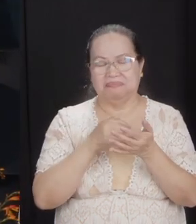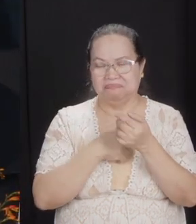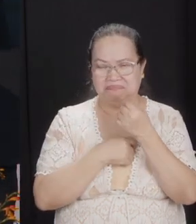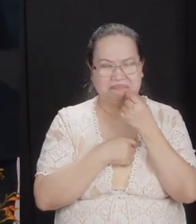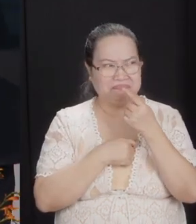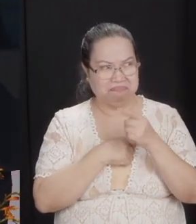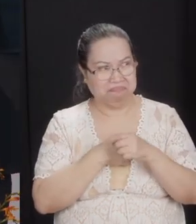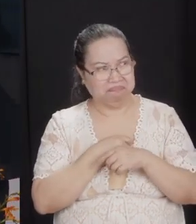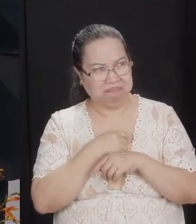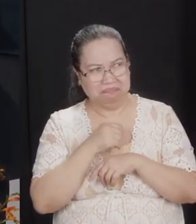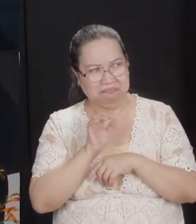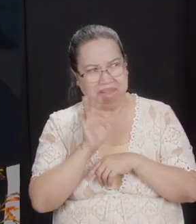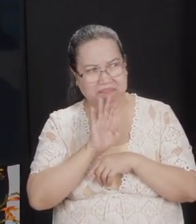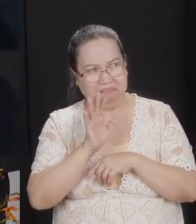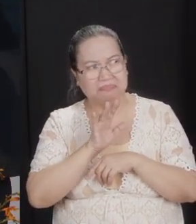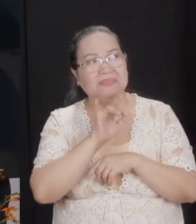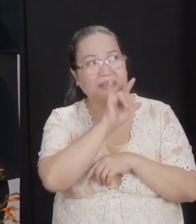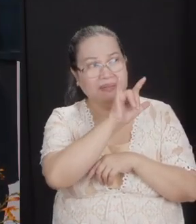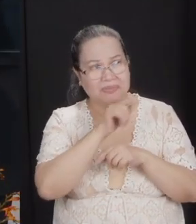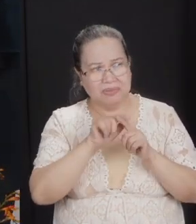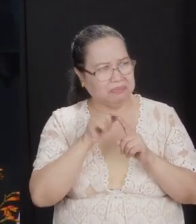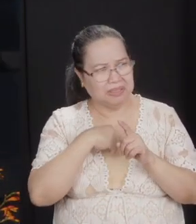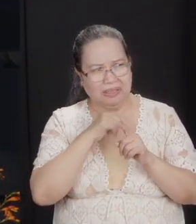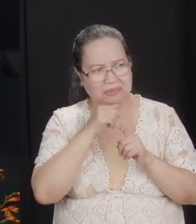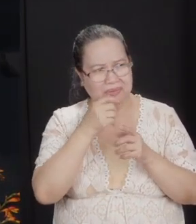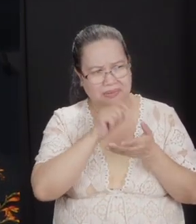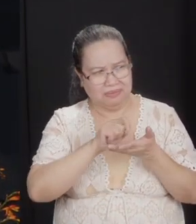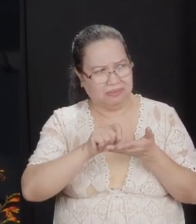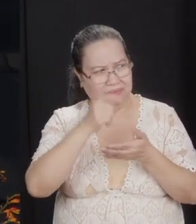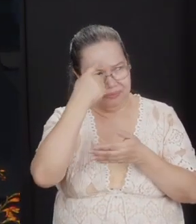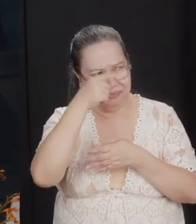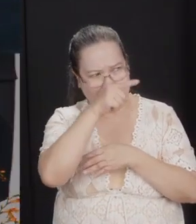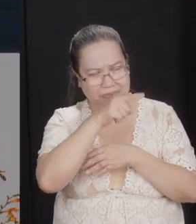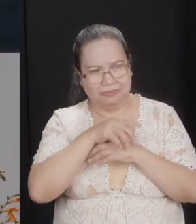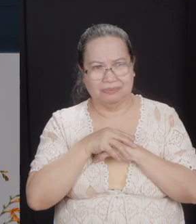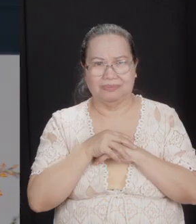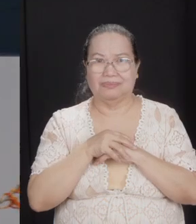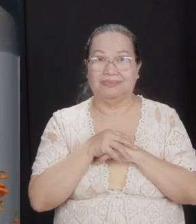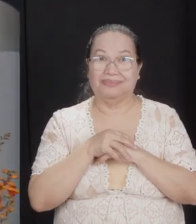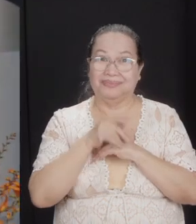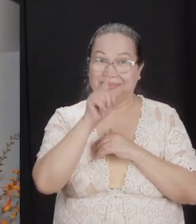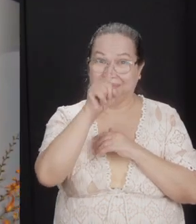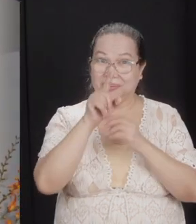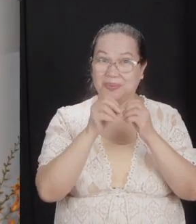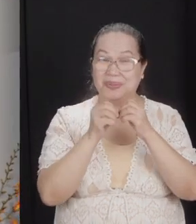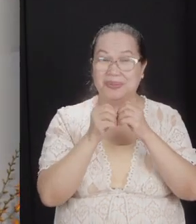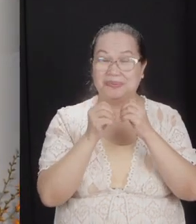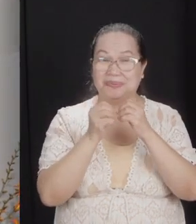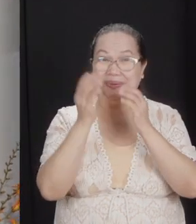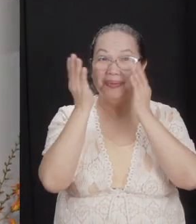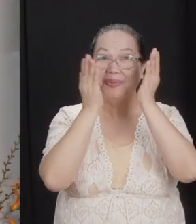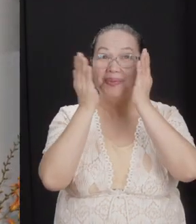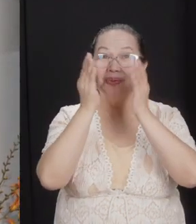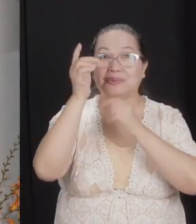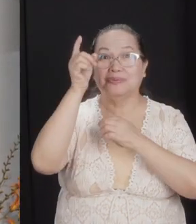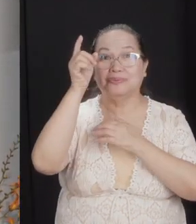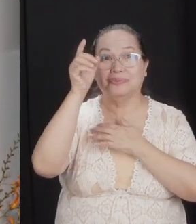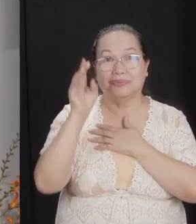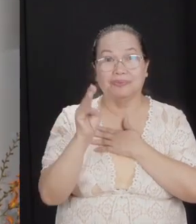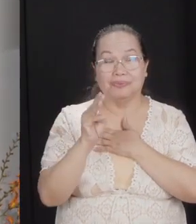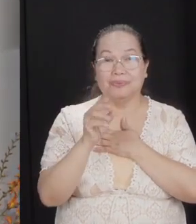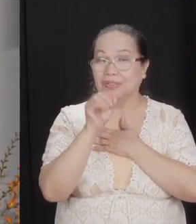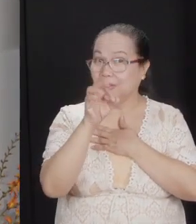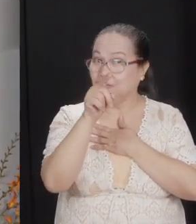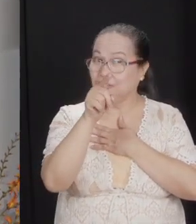you. I do love you. I will relate to you, but I'm not obeying you. And one more, serve him. If you